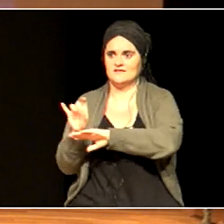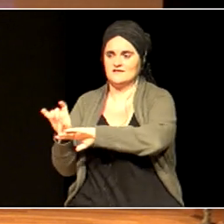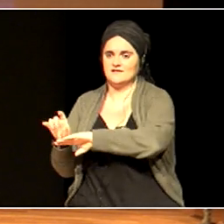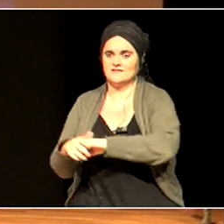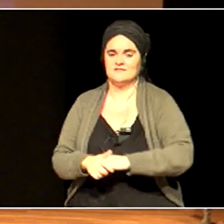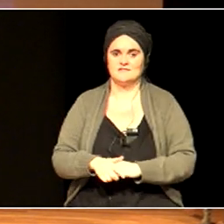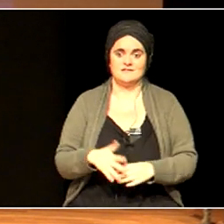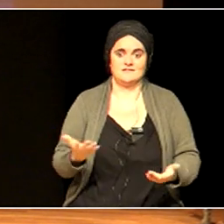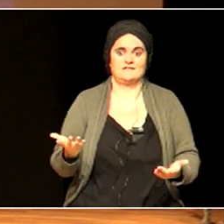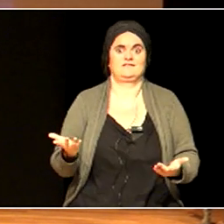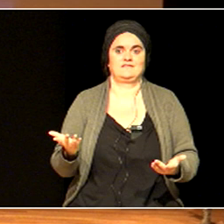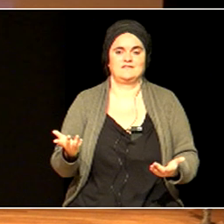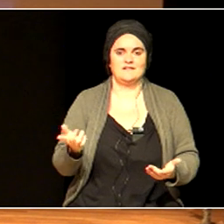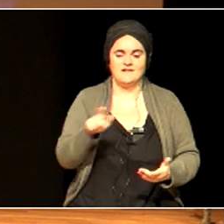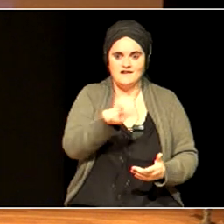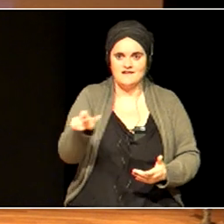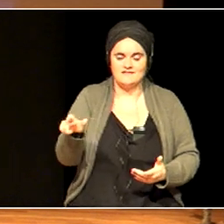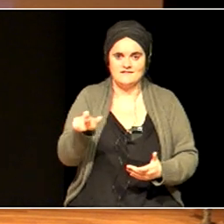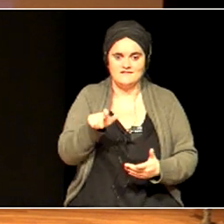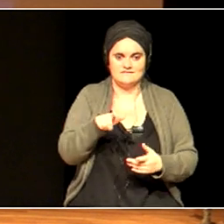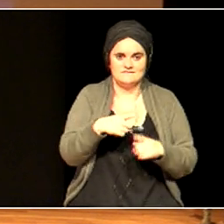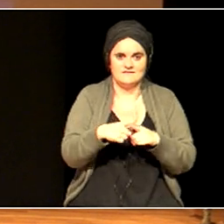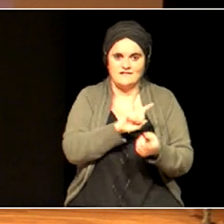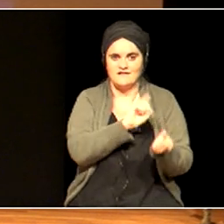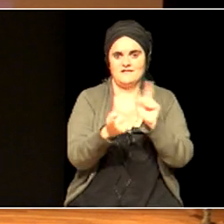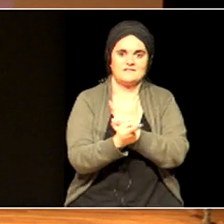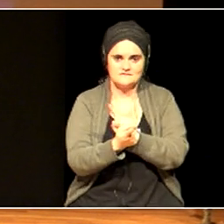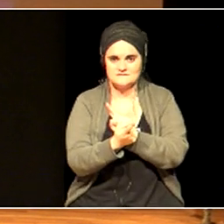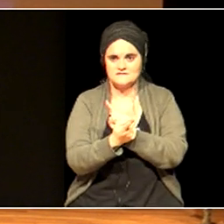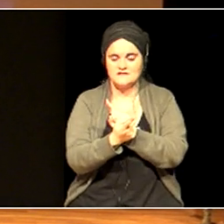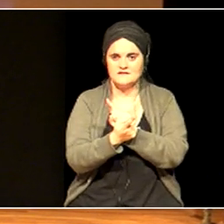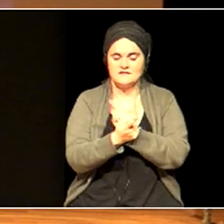things change. And even, I've changed since then, actually, I lost a bit of weight, I think.